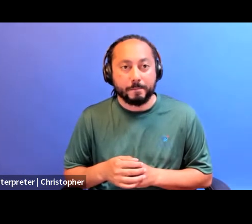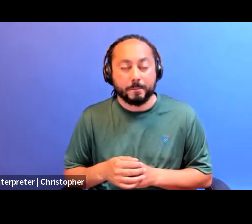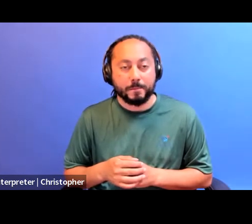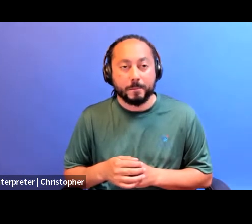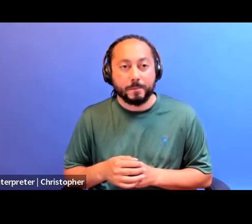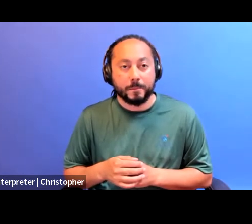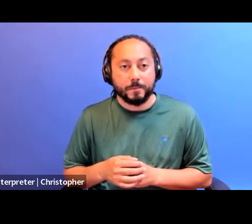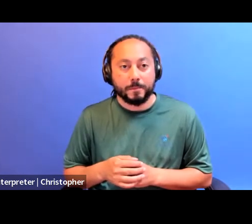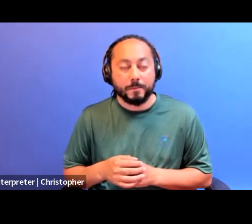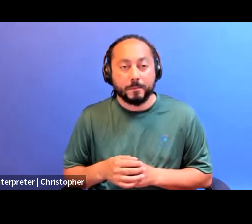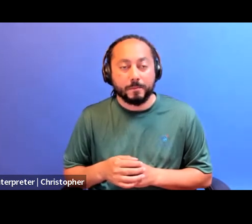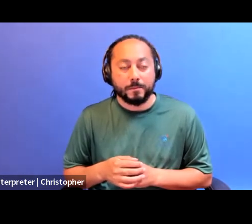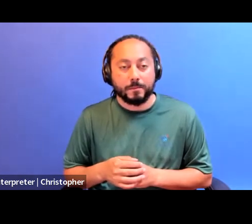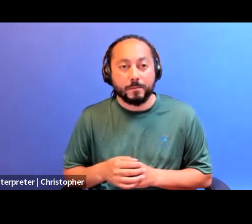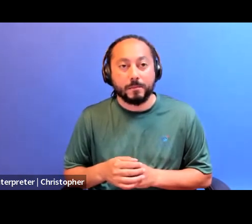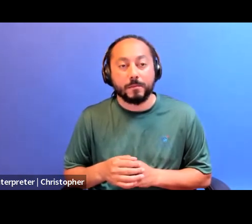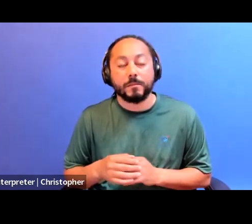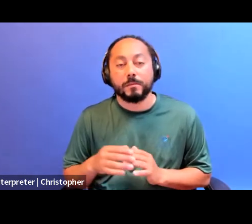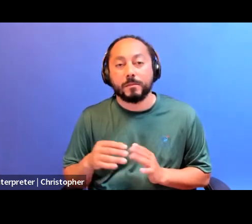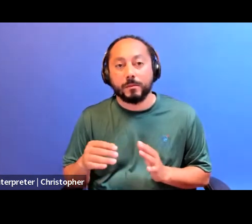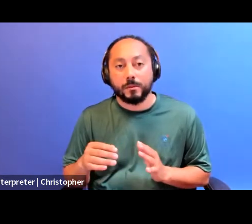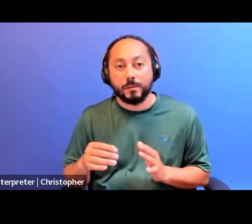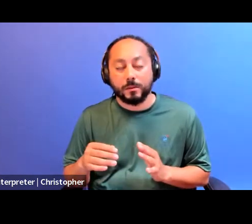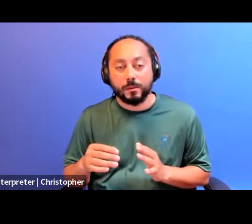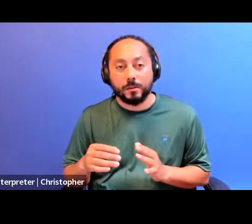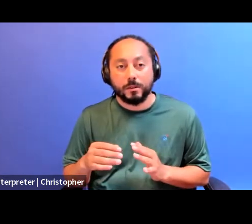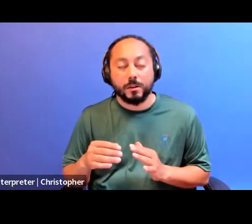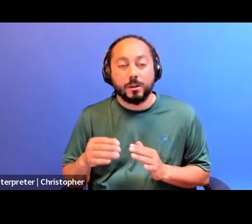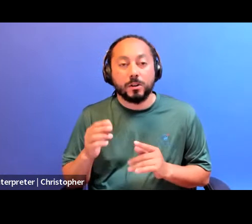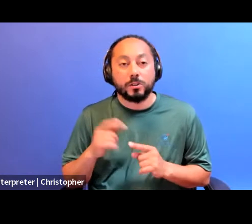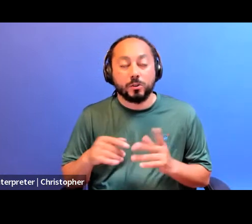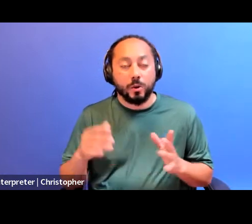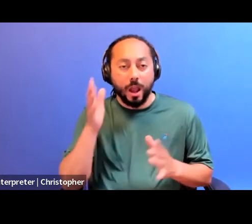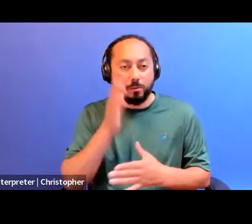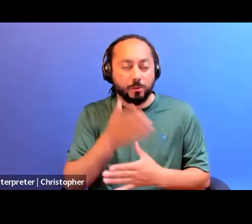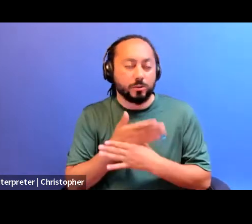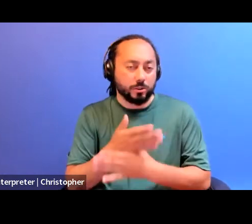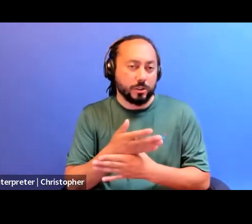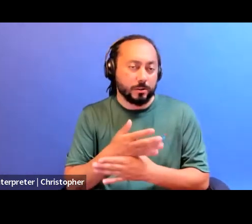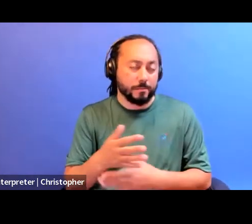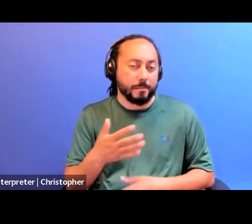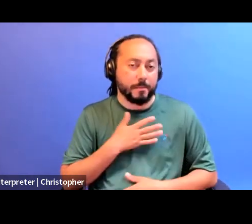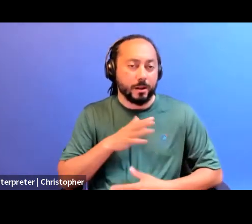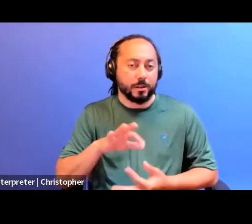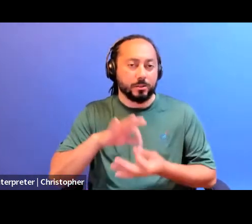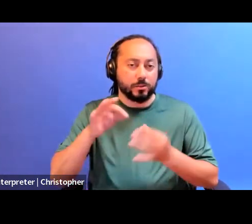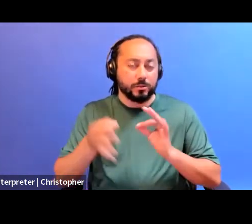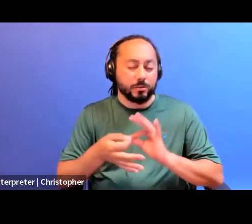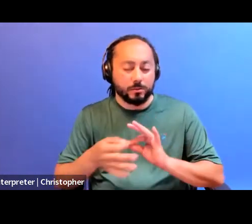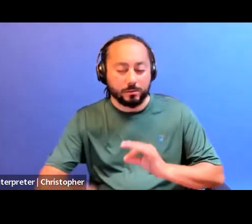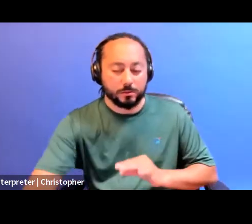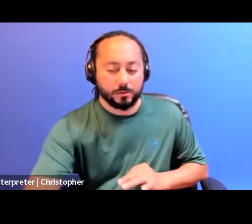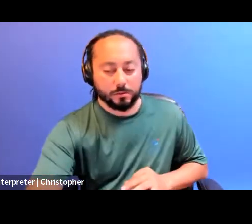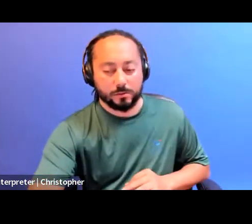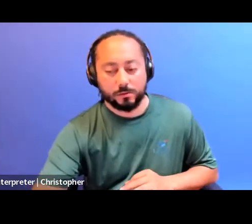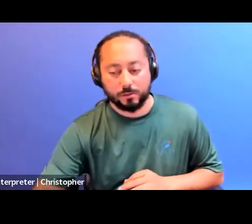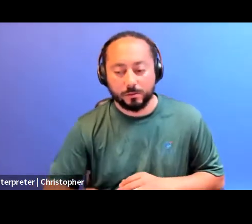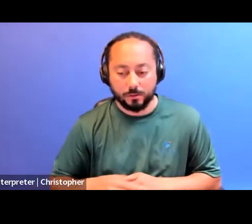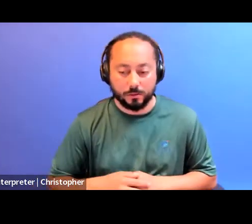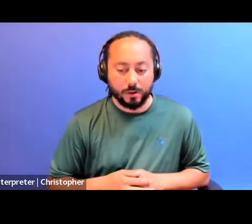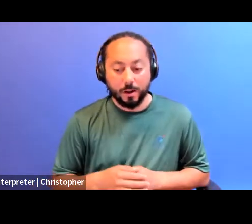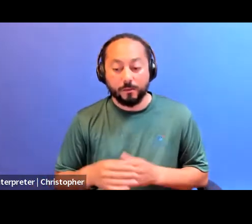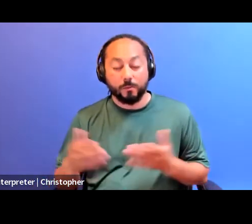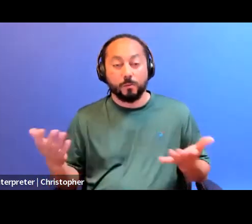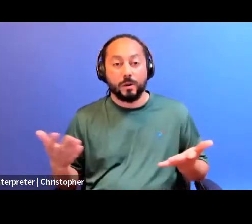about, you know, my interpretation of an abolitionist